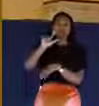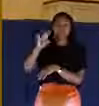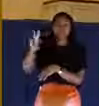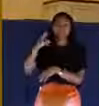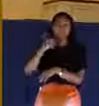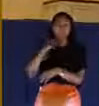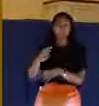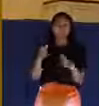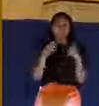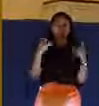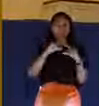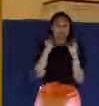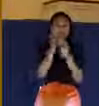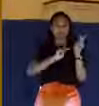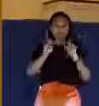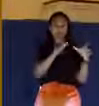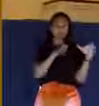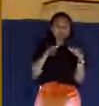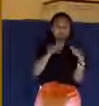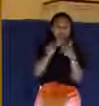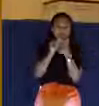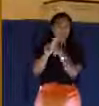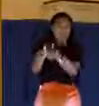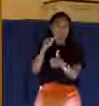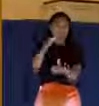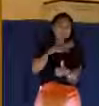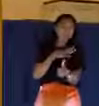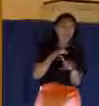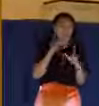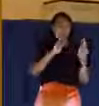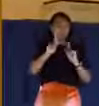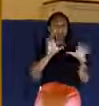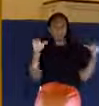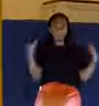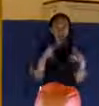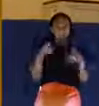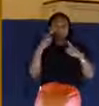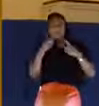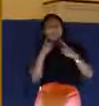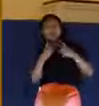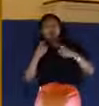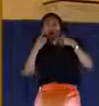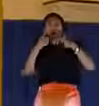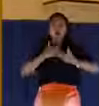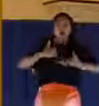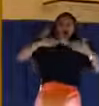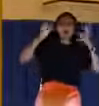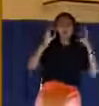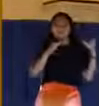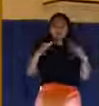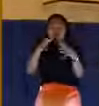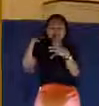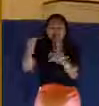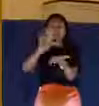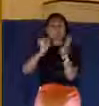there followed a great company of people and of women, which also bewailed and lamented. But Jesus turned unto them and said, daughters of Jerusalem,